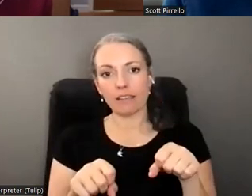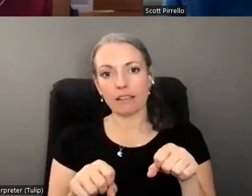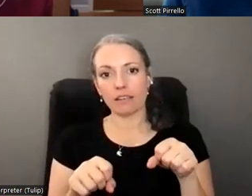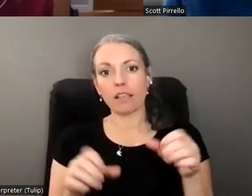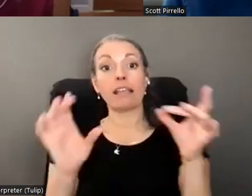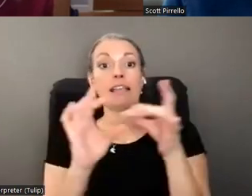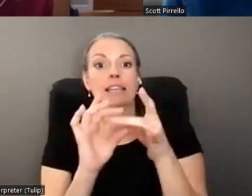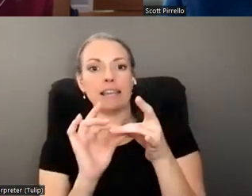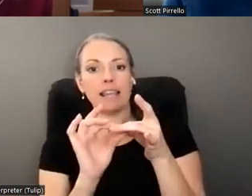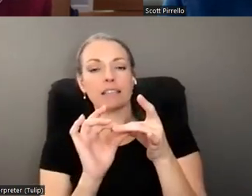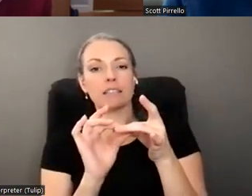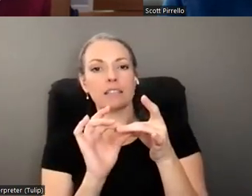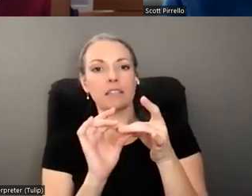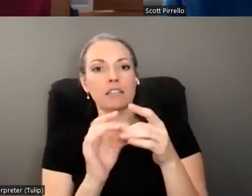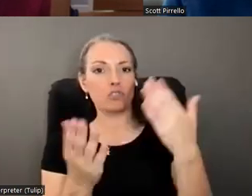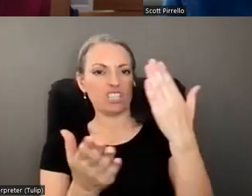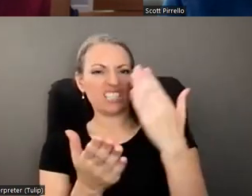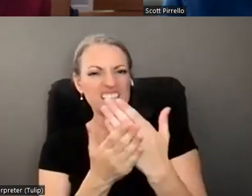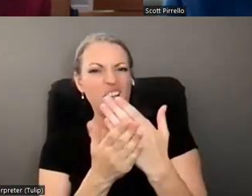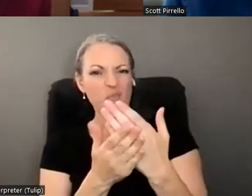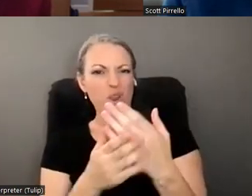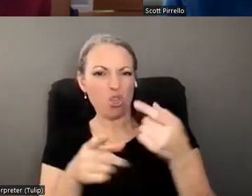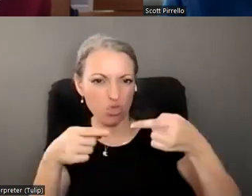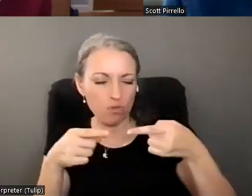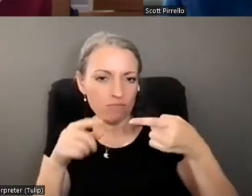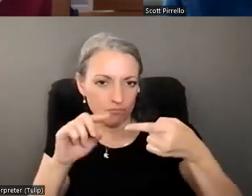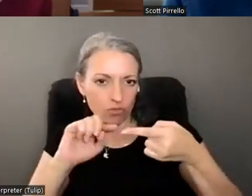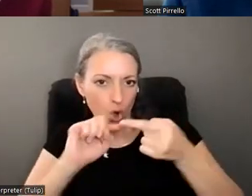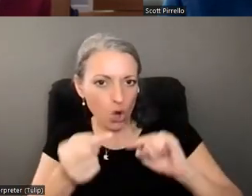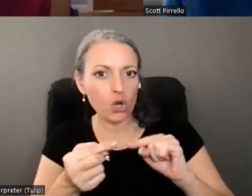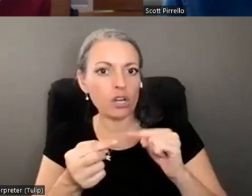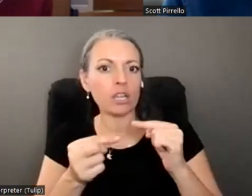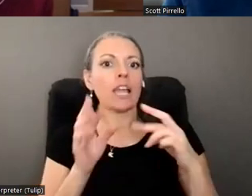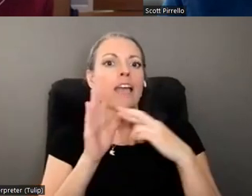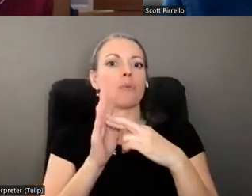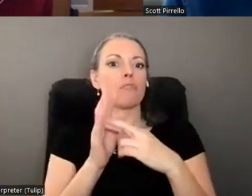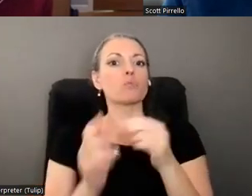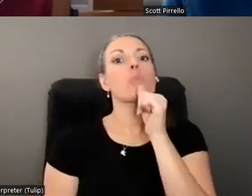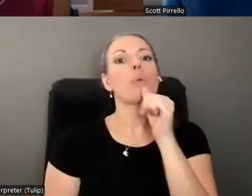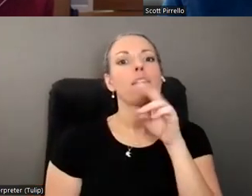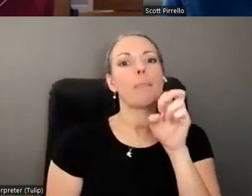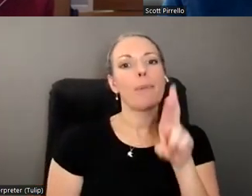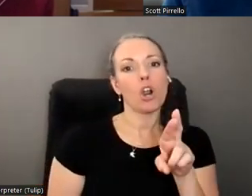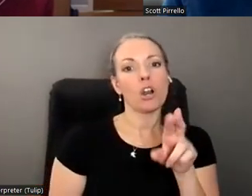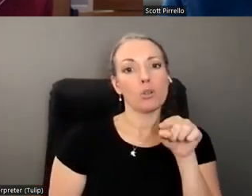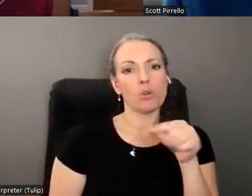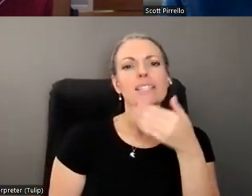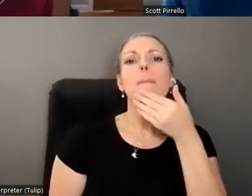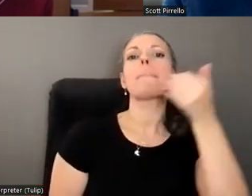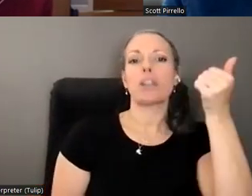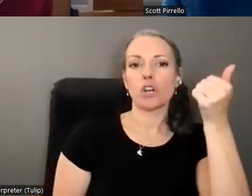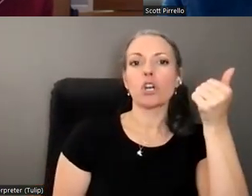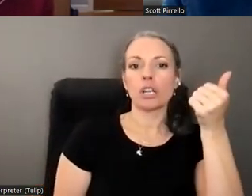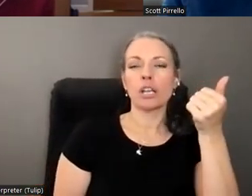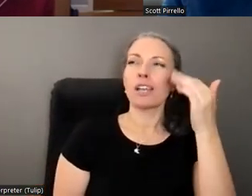connect in order to stop the harm and then might refer them to the private bar who has, um, better is better